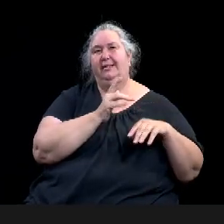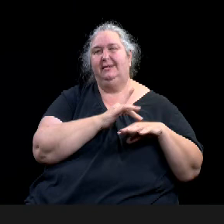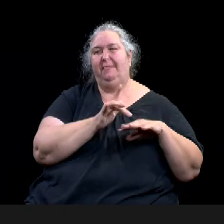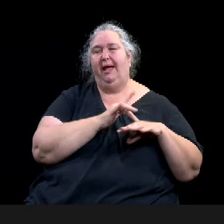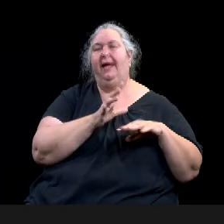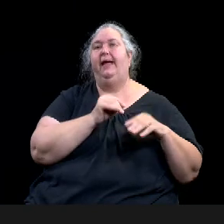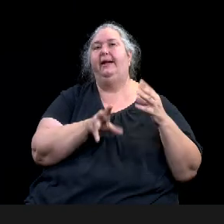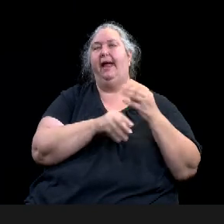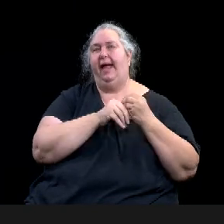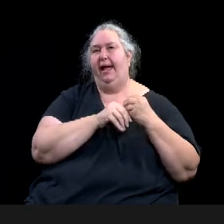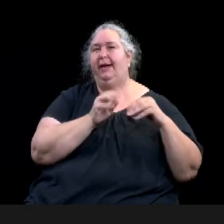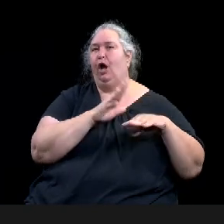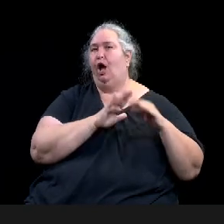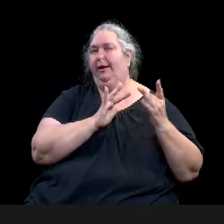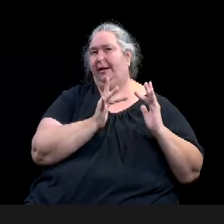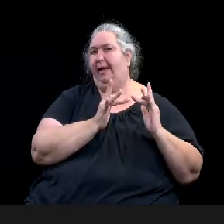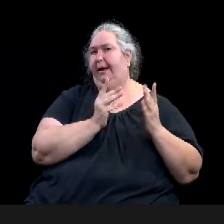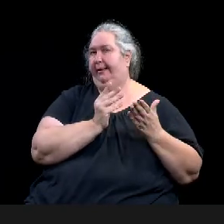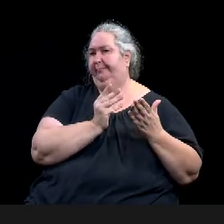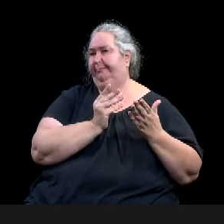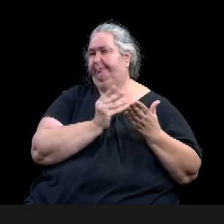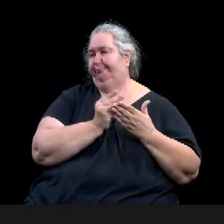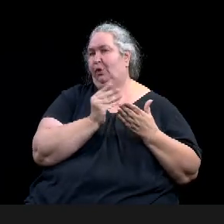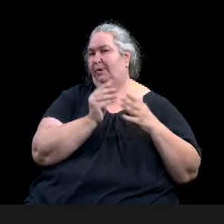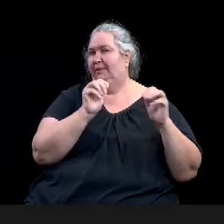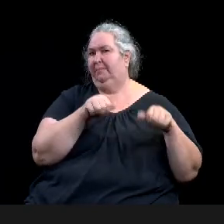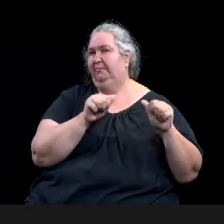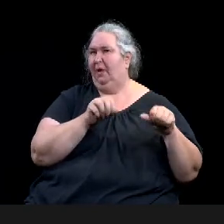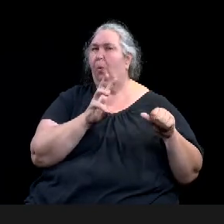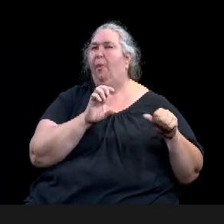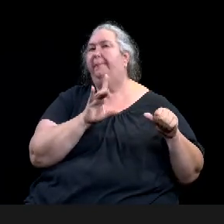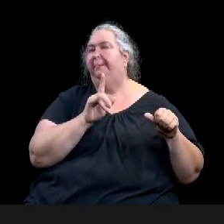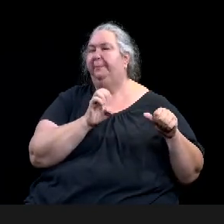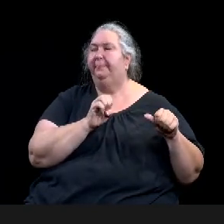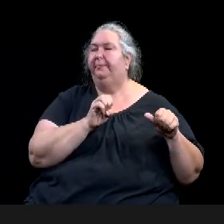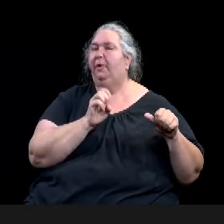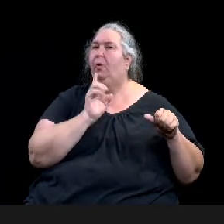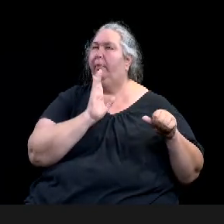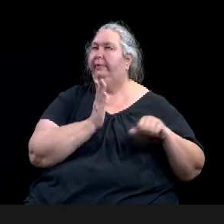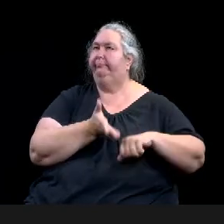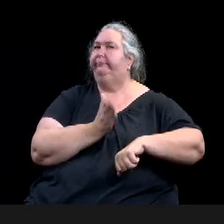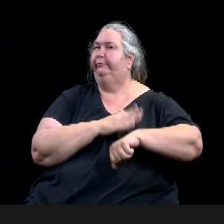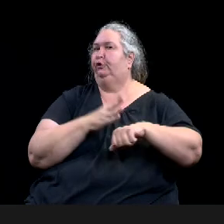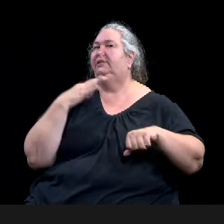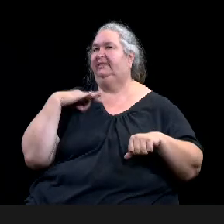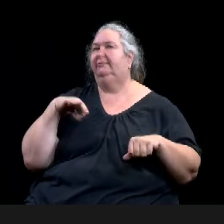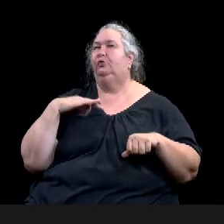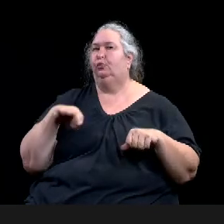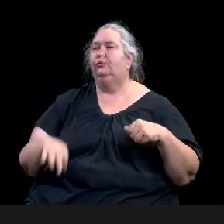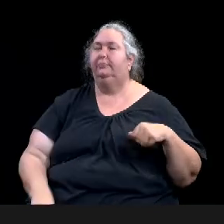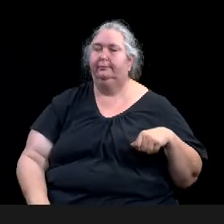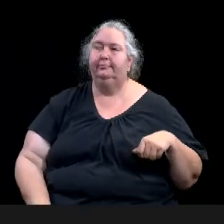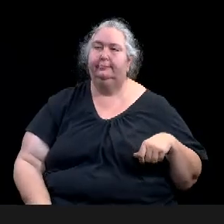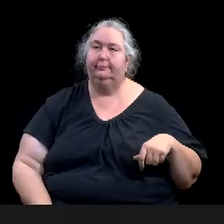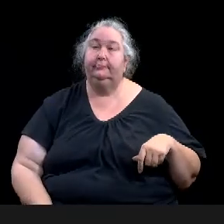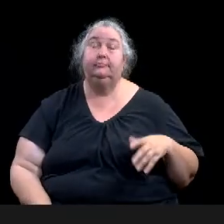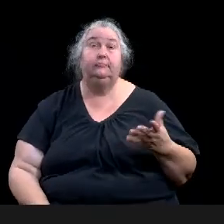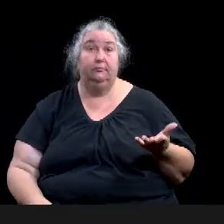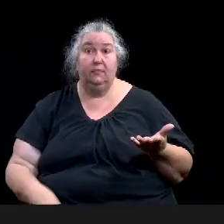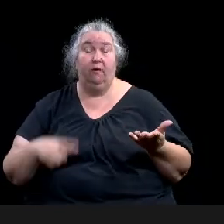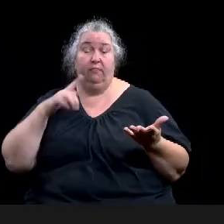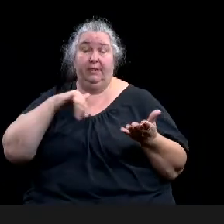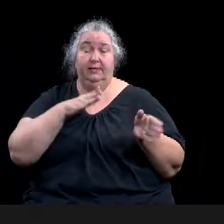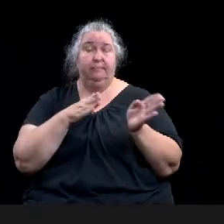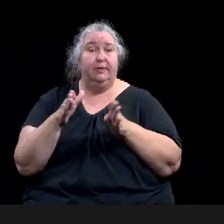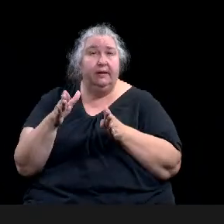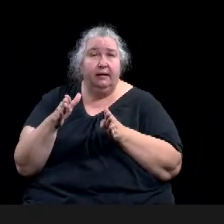So in this, in this plan, we'll see, um, you'll see the existing, my laser